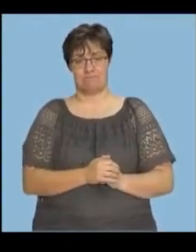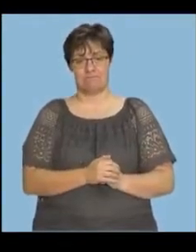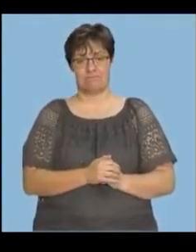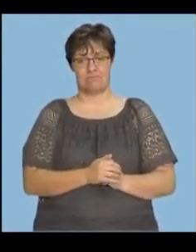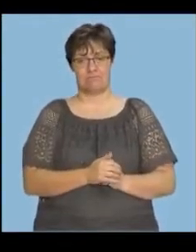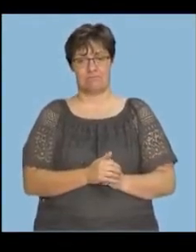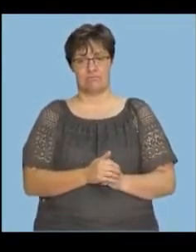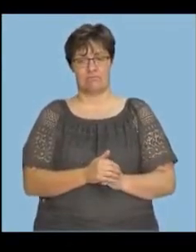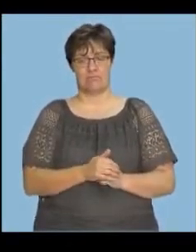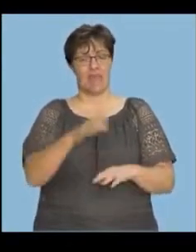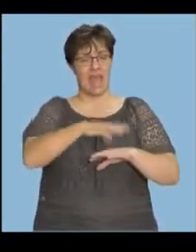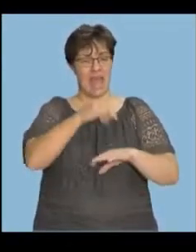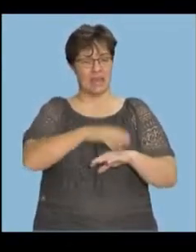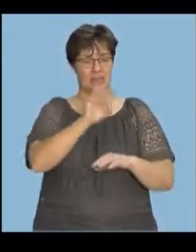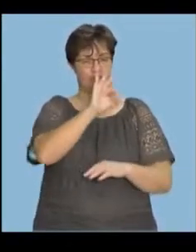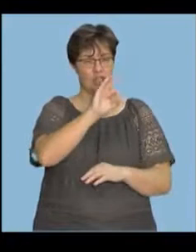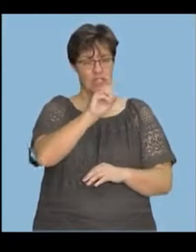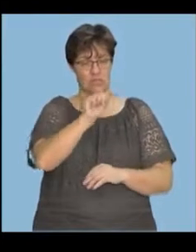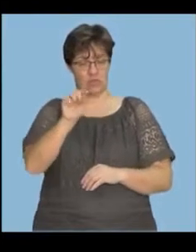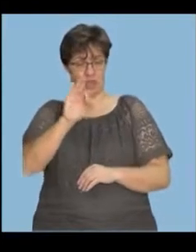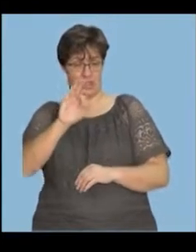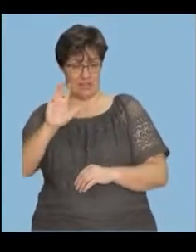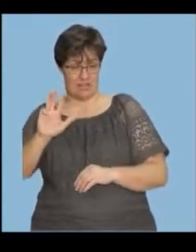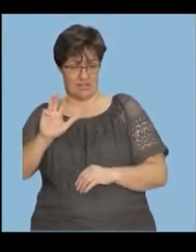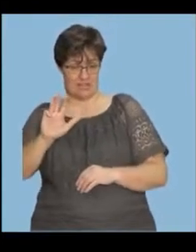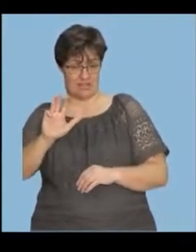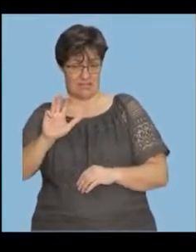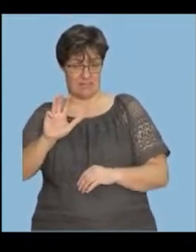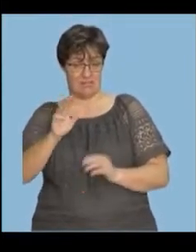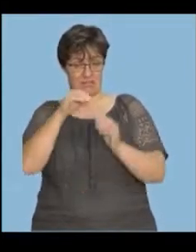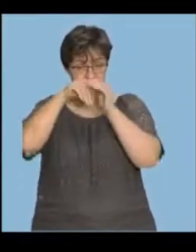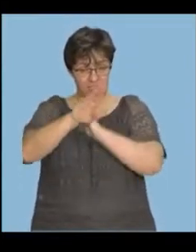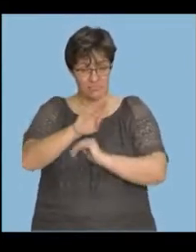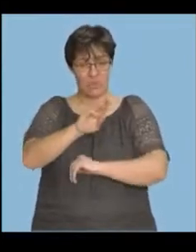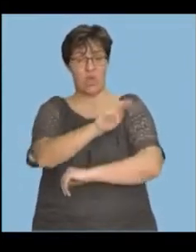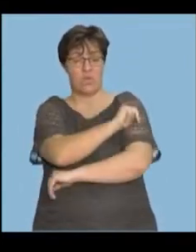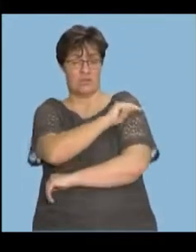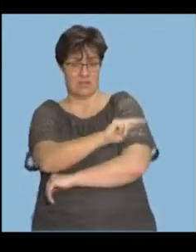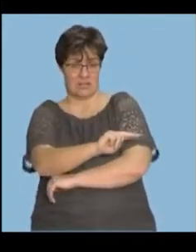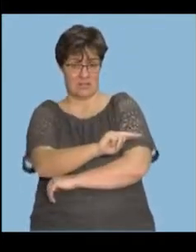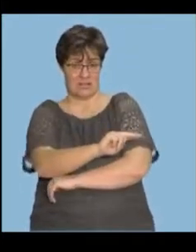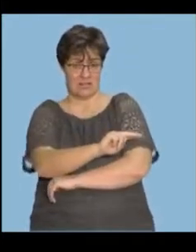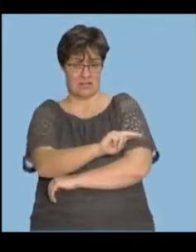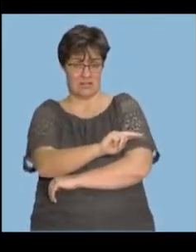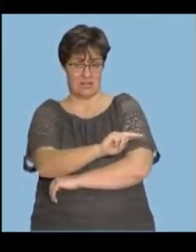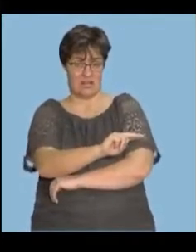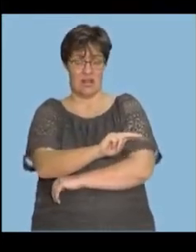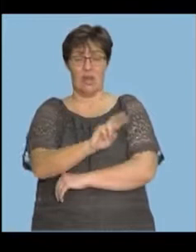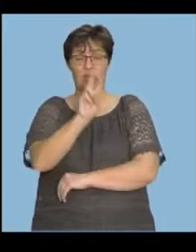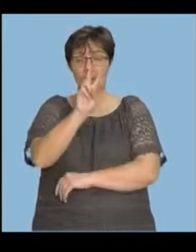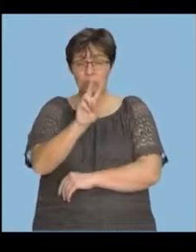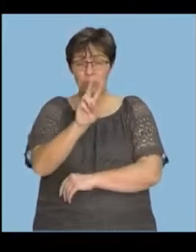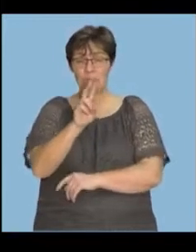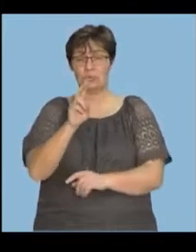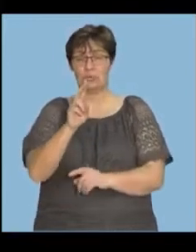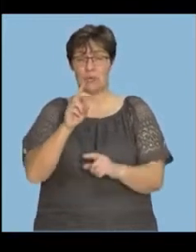the age of 30 to 39, being hospitalized, the risk, the hospitality is two times higher.